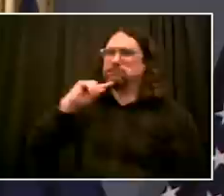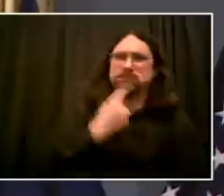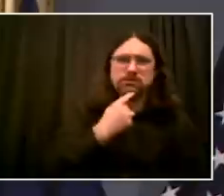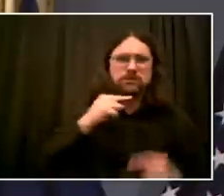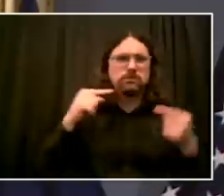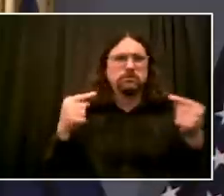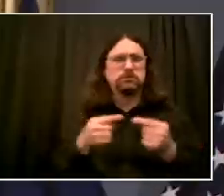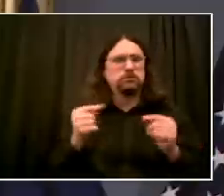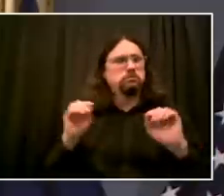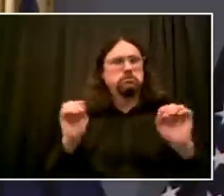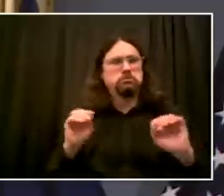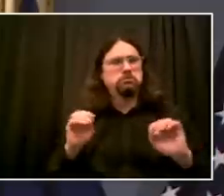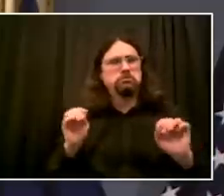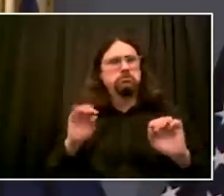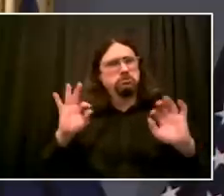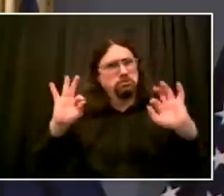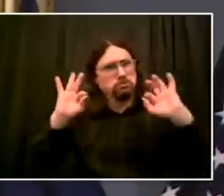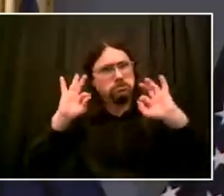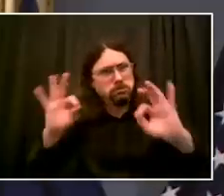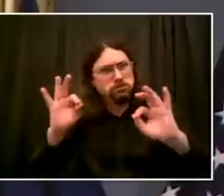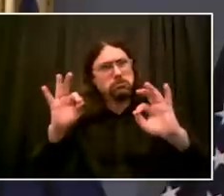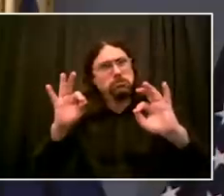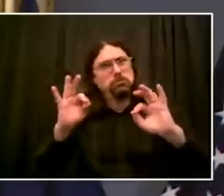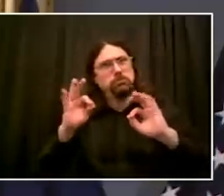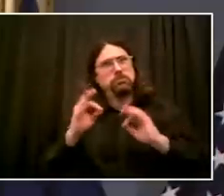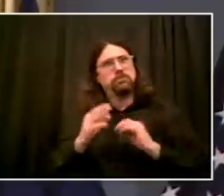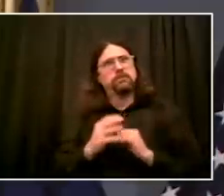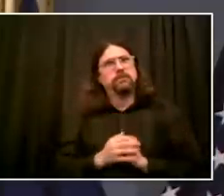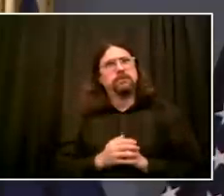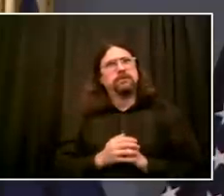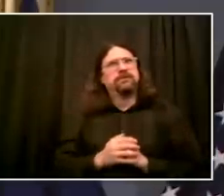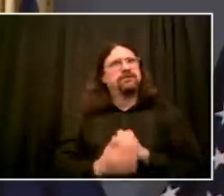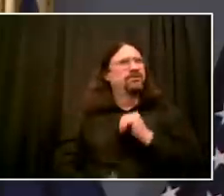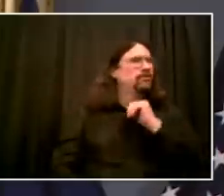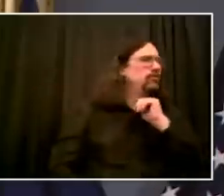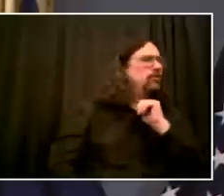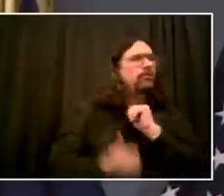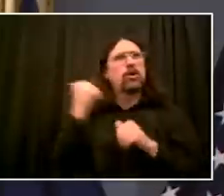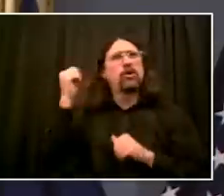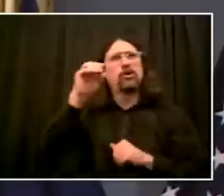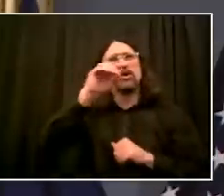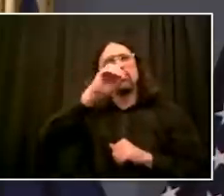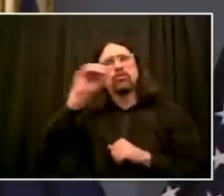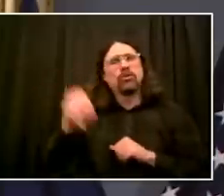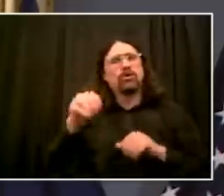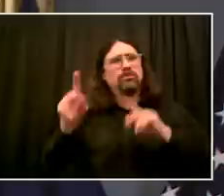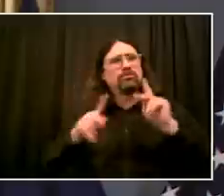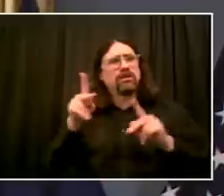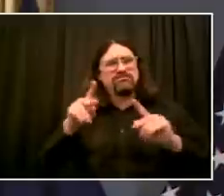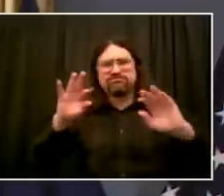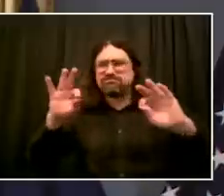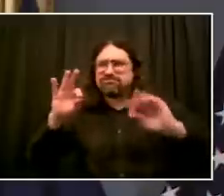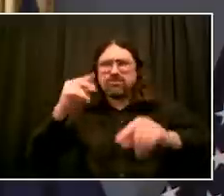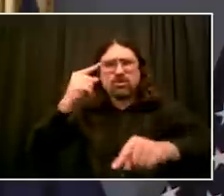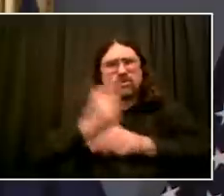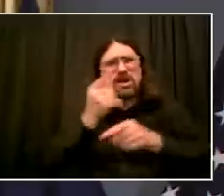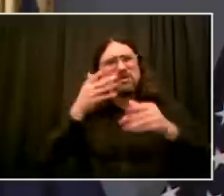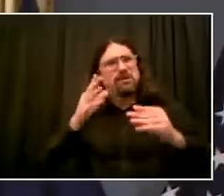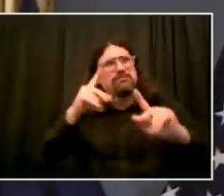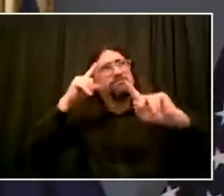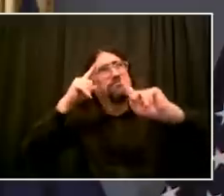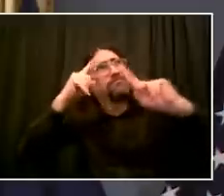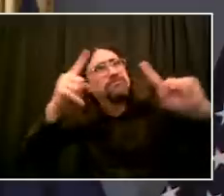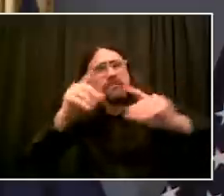Cure Violence movement members who are all the clergy, everyone who was trying to foster peace. That helps immensely, too.